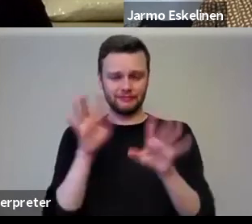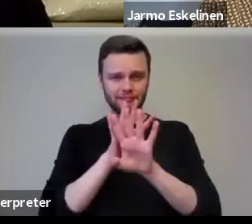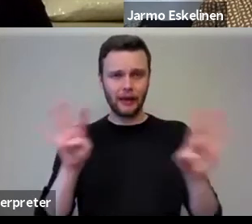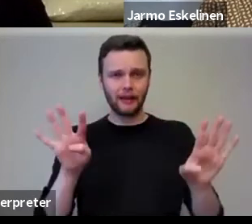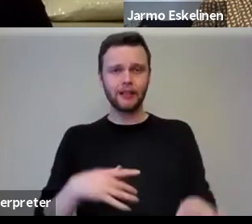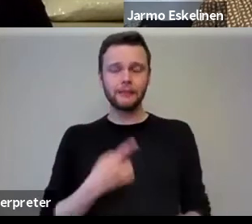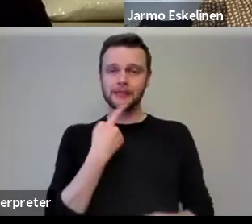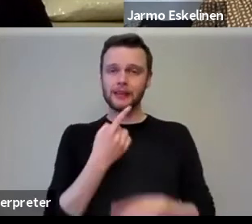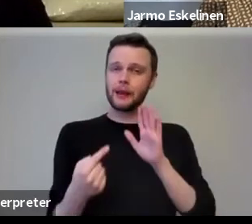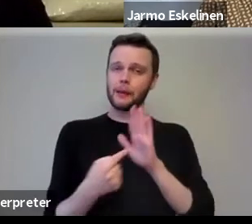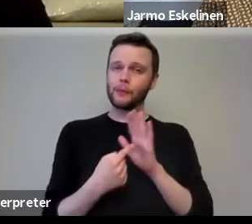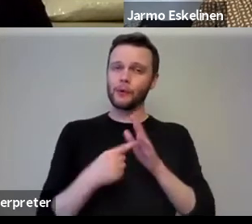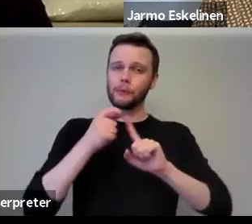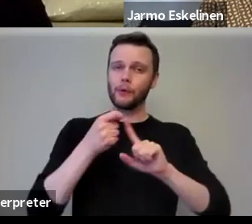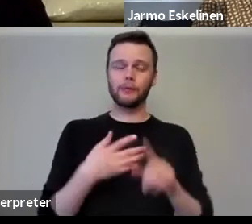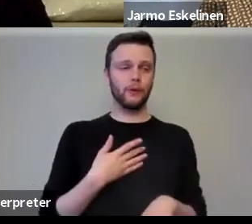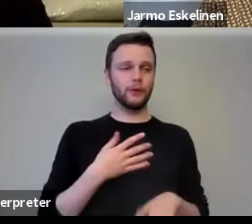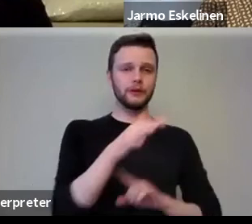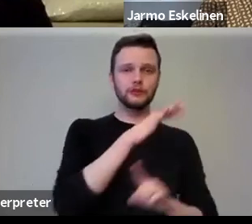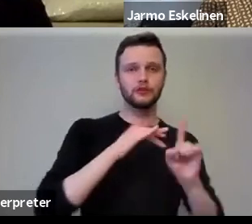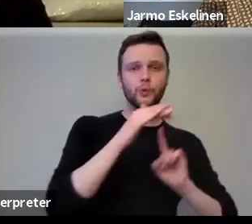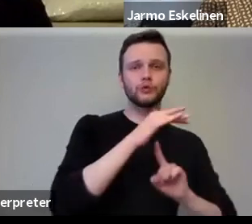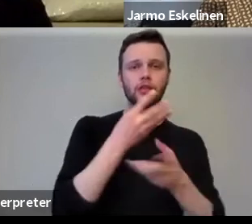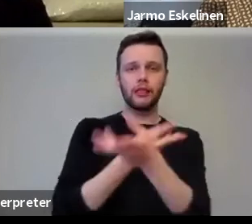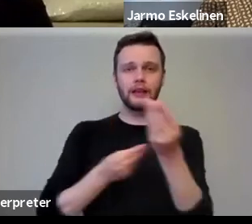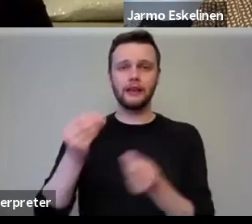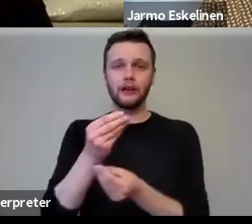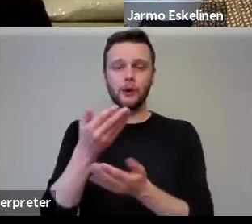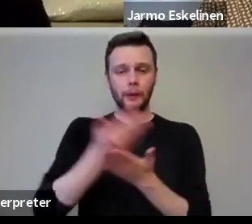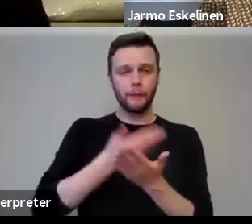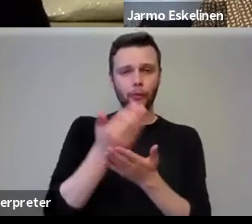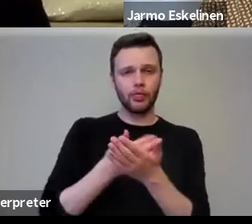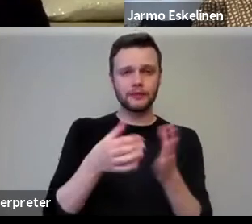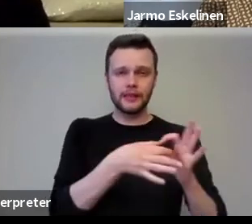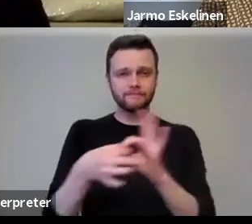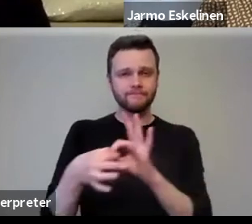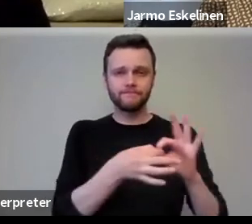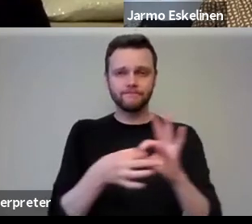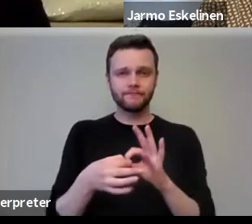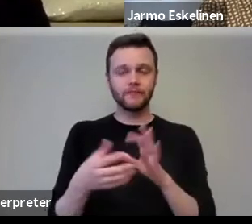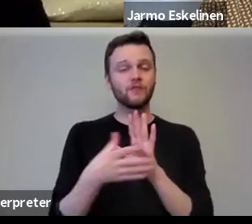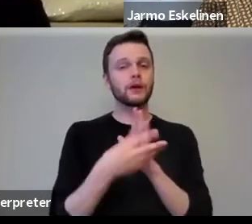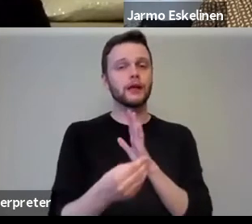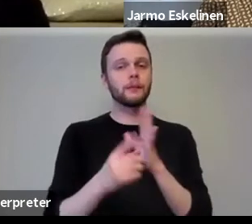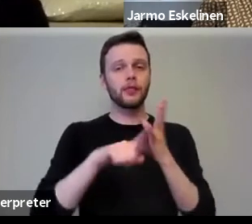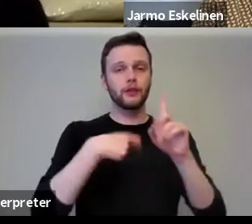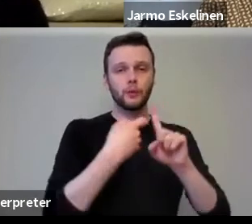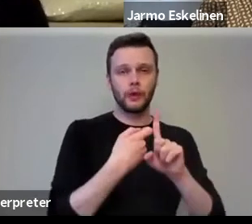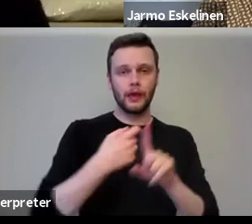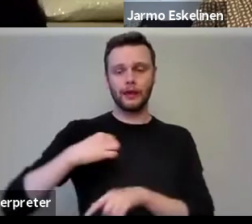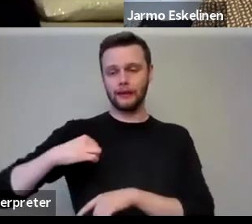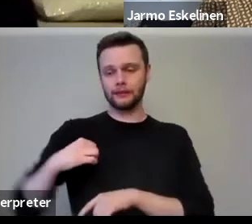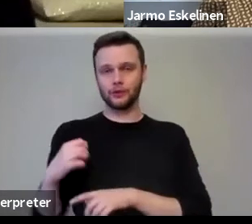about the connection between social and economic policy. For instance, the UK, Scottish government,